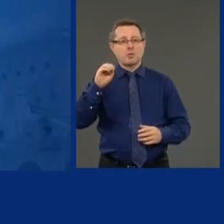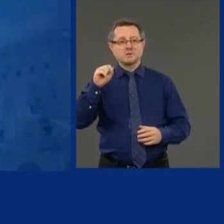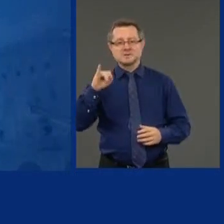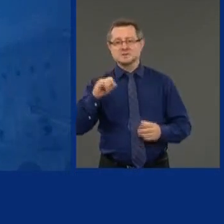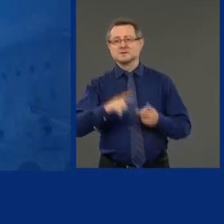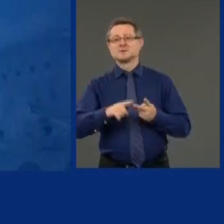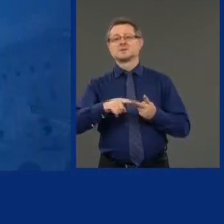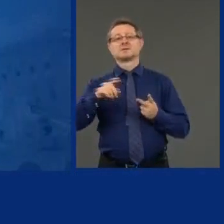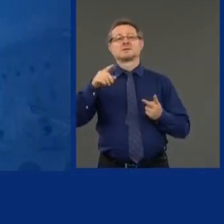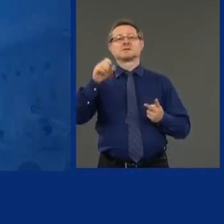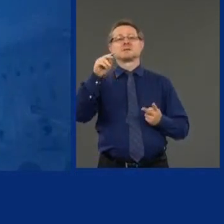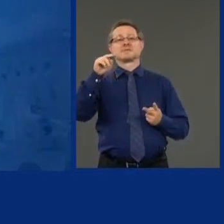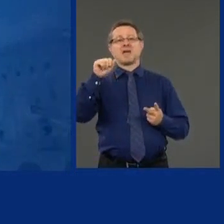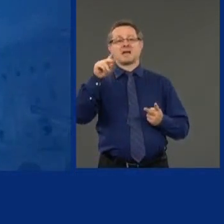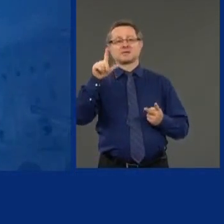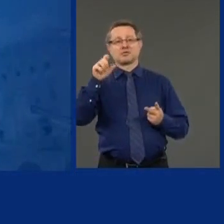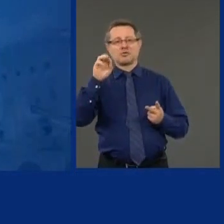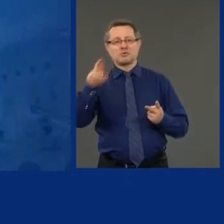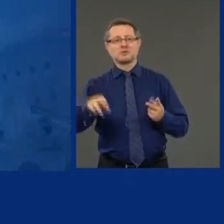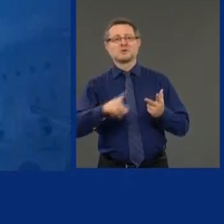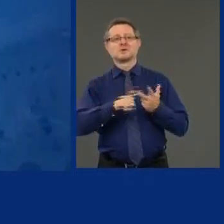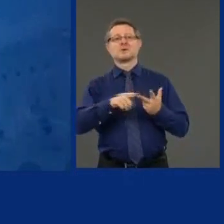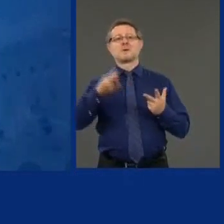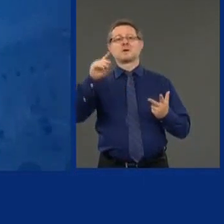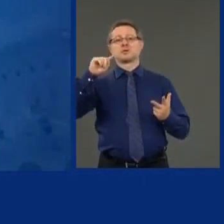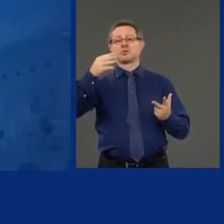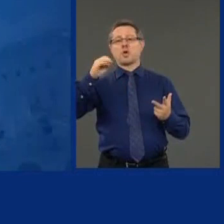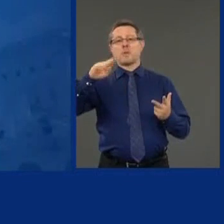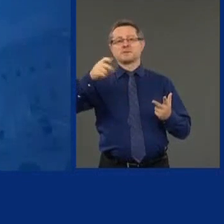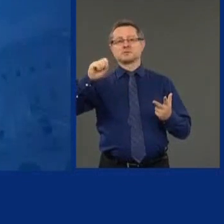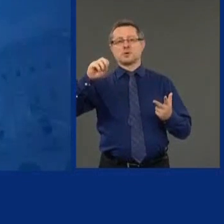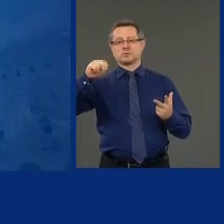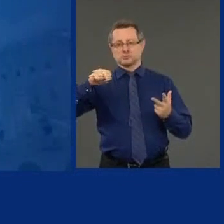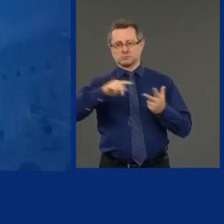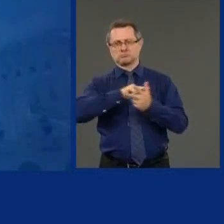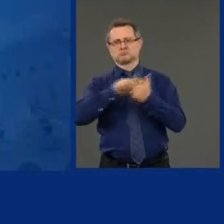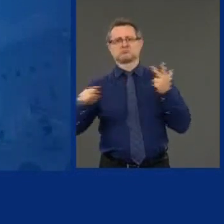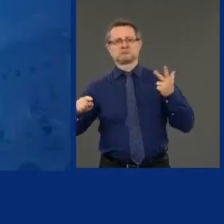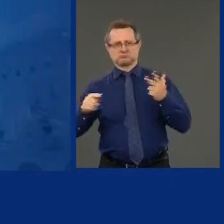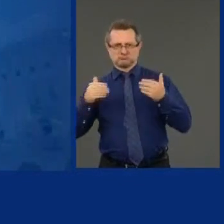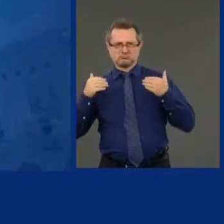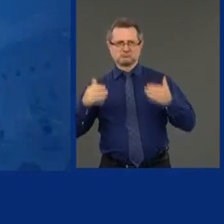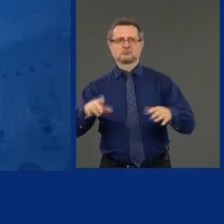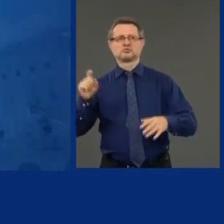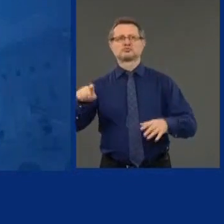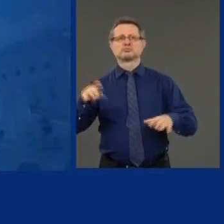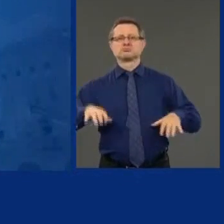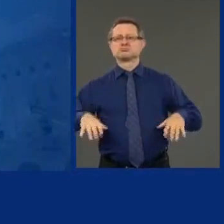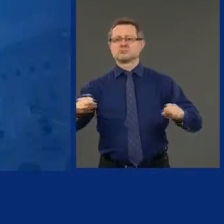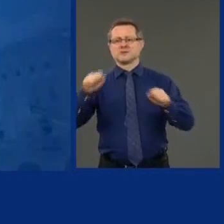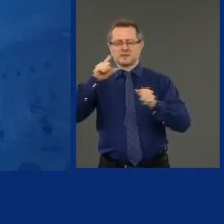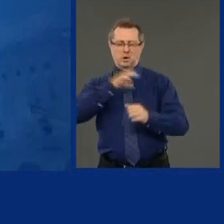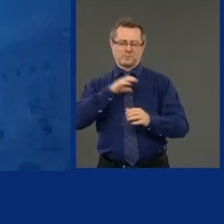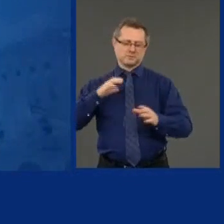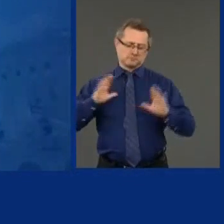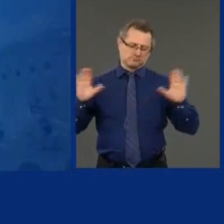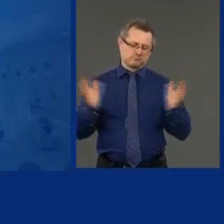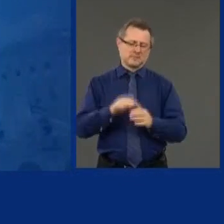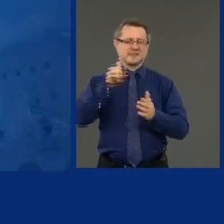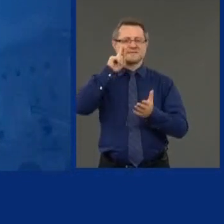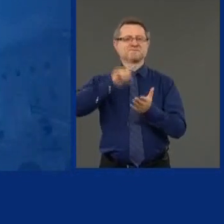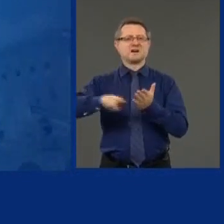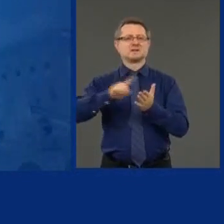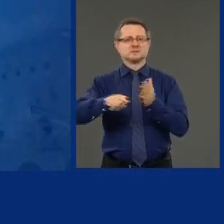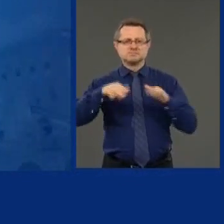to do a congressional investigation on this issue. It has hurt New